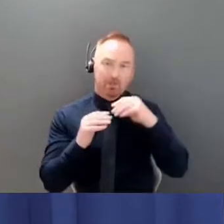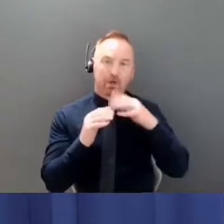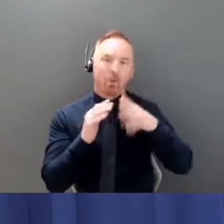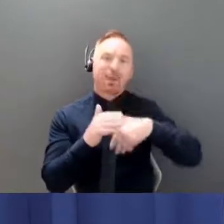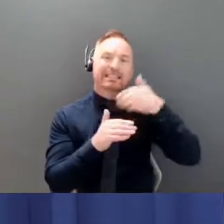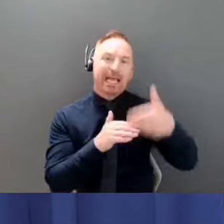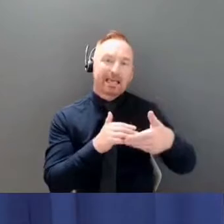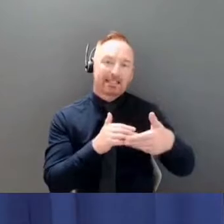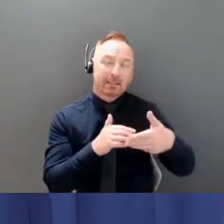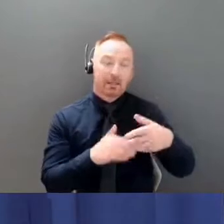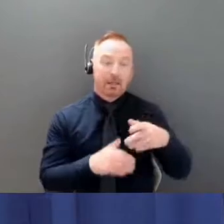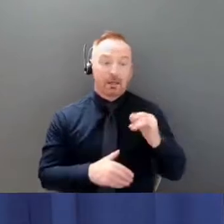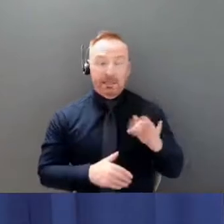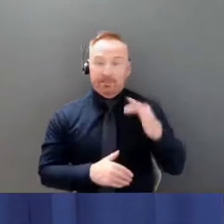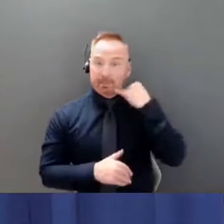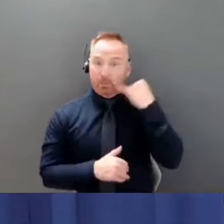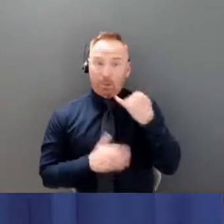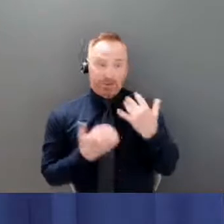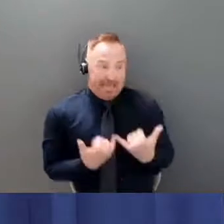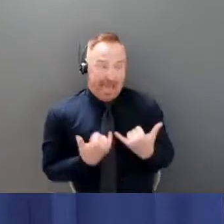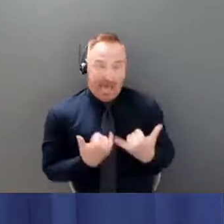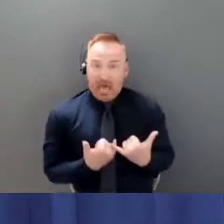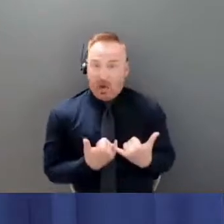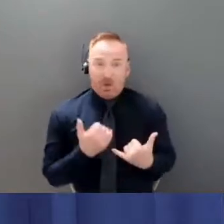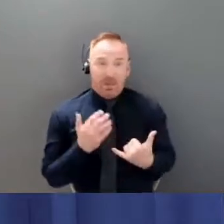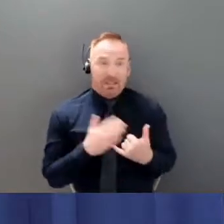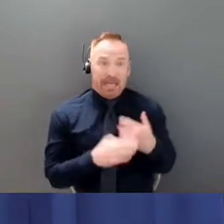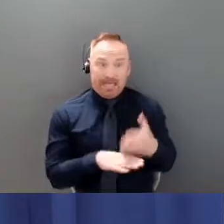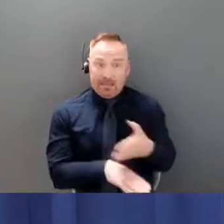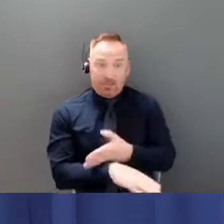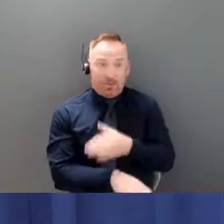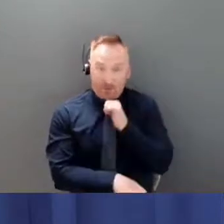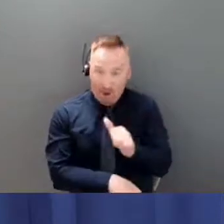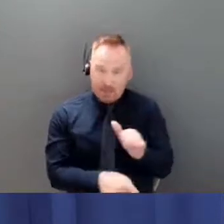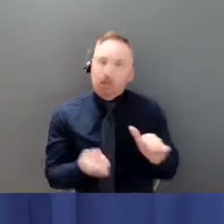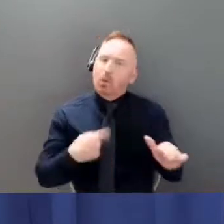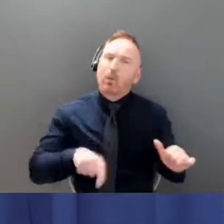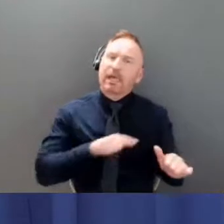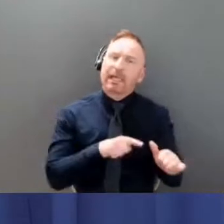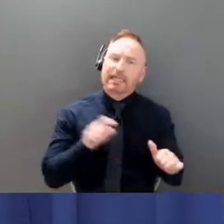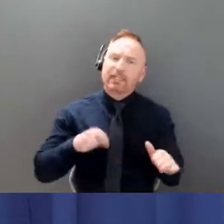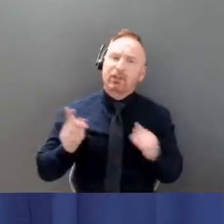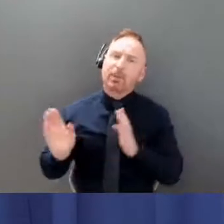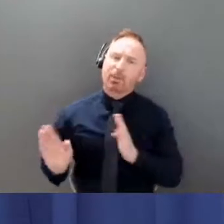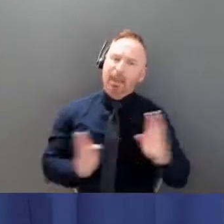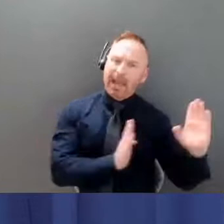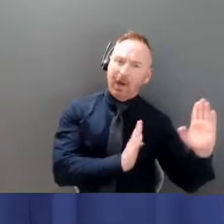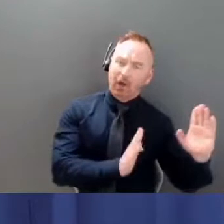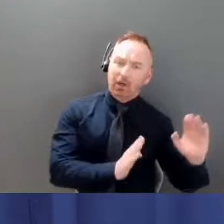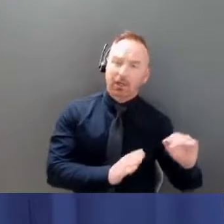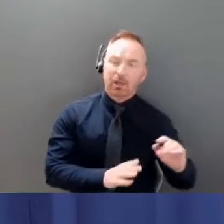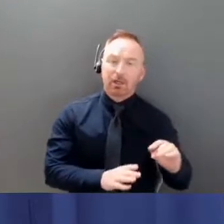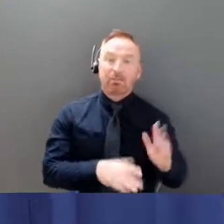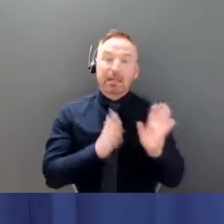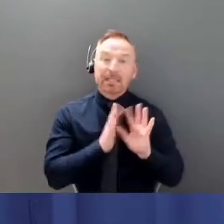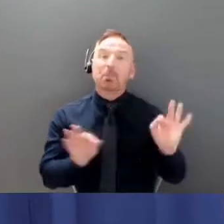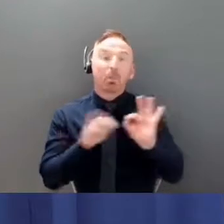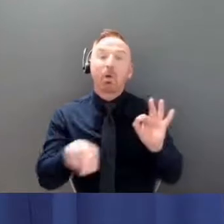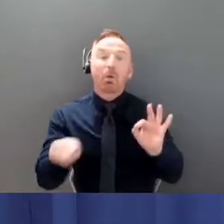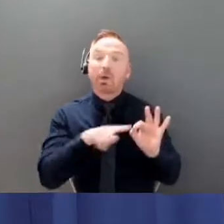go well and we have to be preparing um but but i think it's really important that we we continually try to